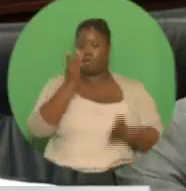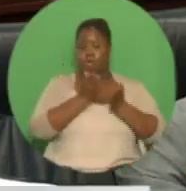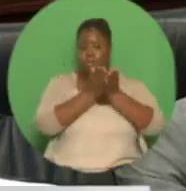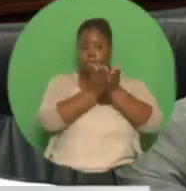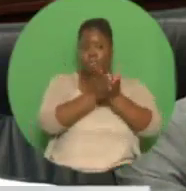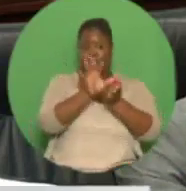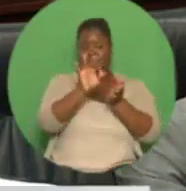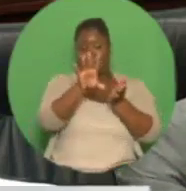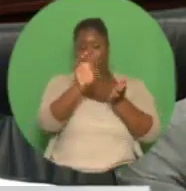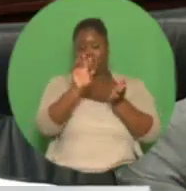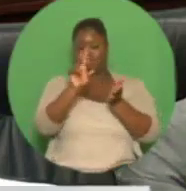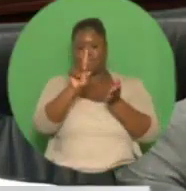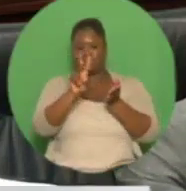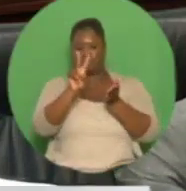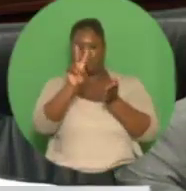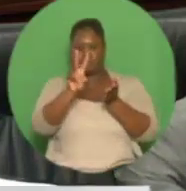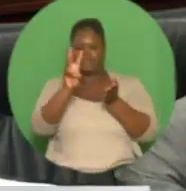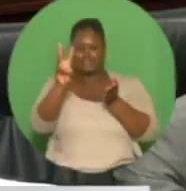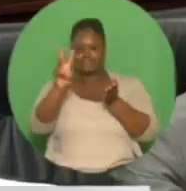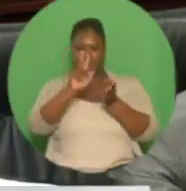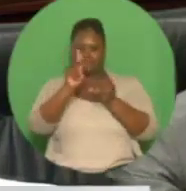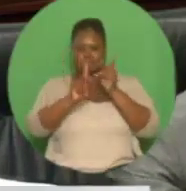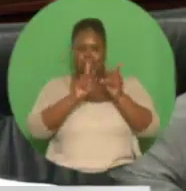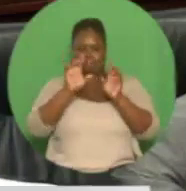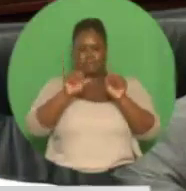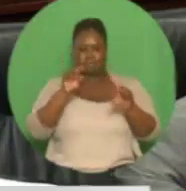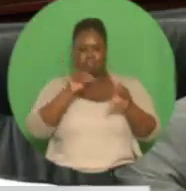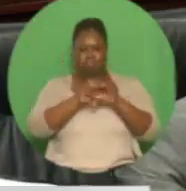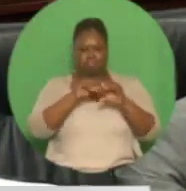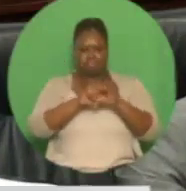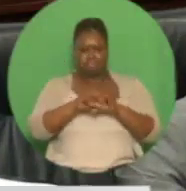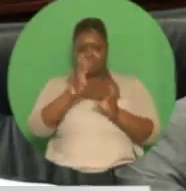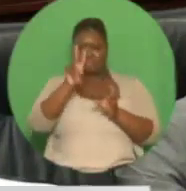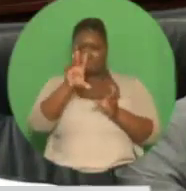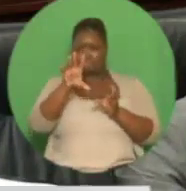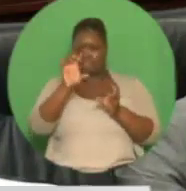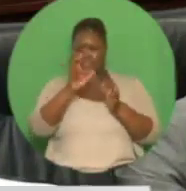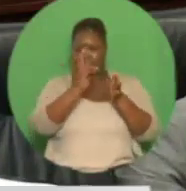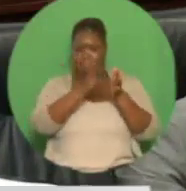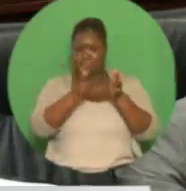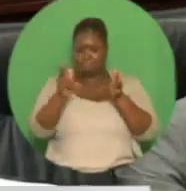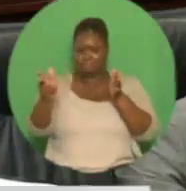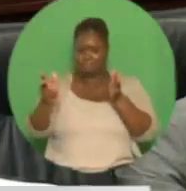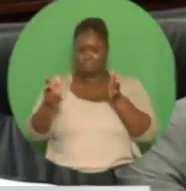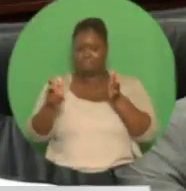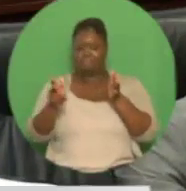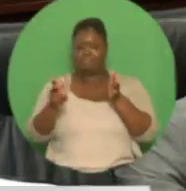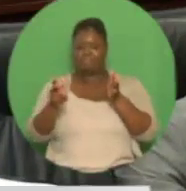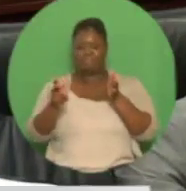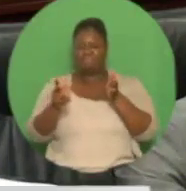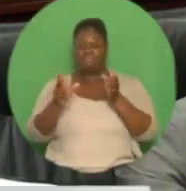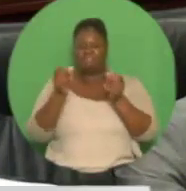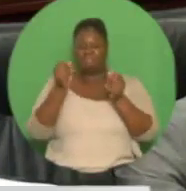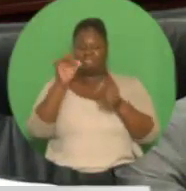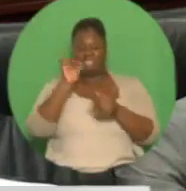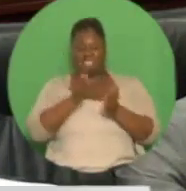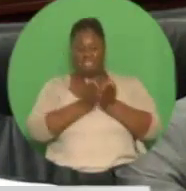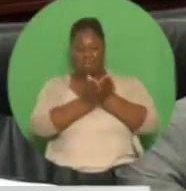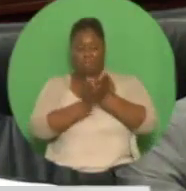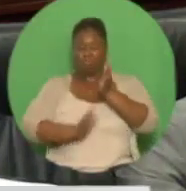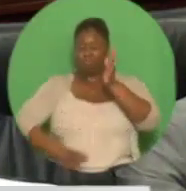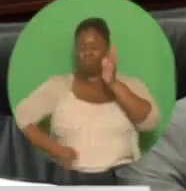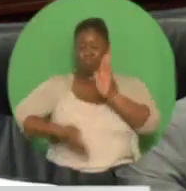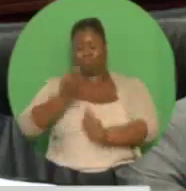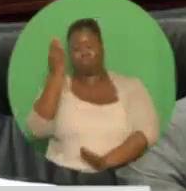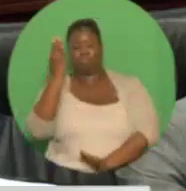250 cars and trucks, and is designed to sail at a speed of 37.5 knots per hour. The